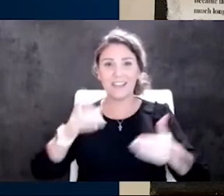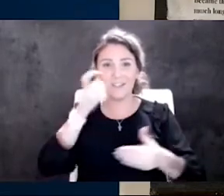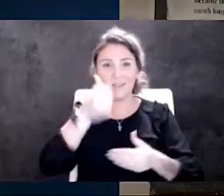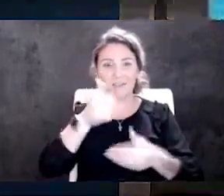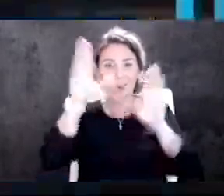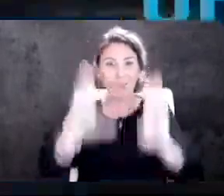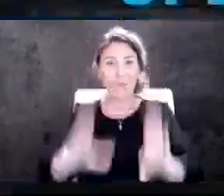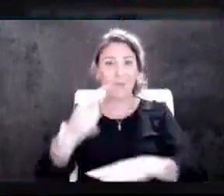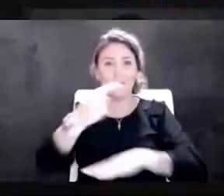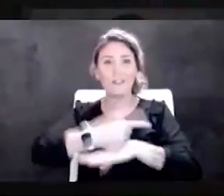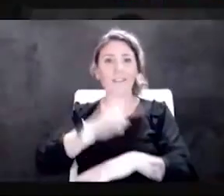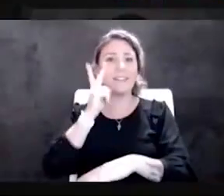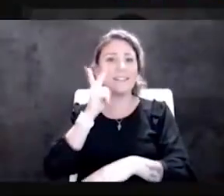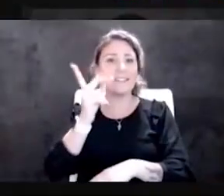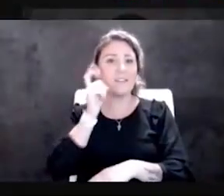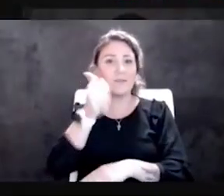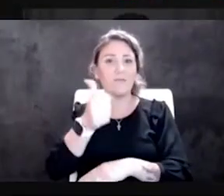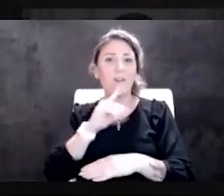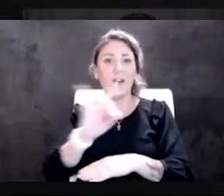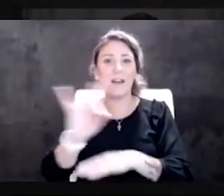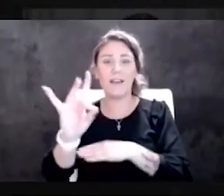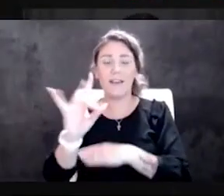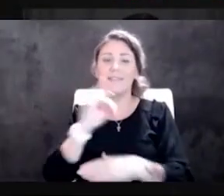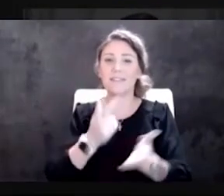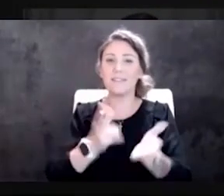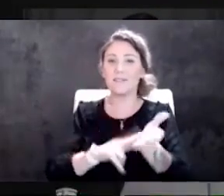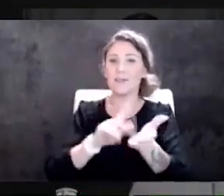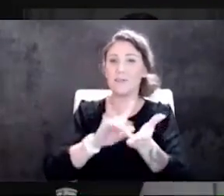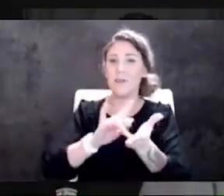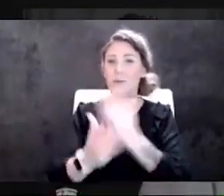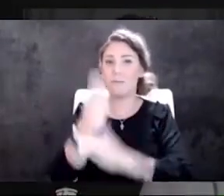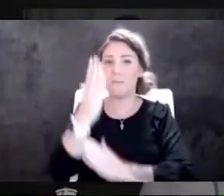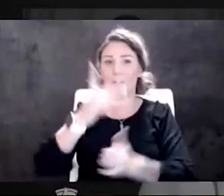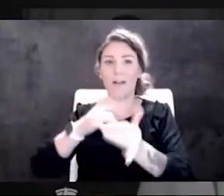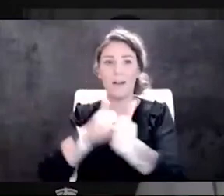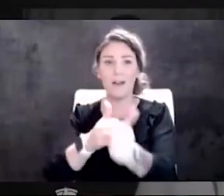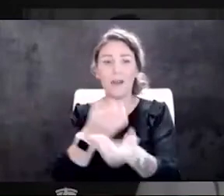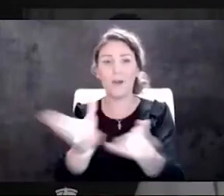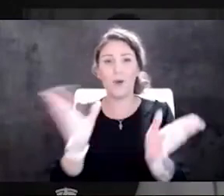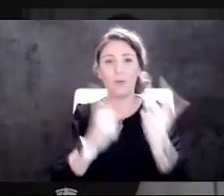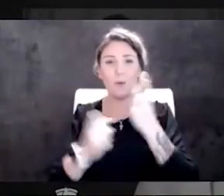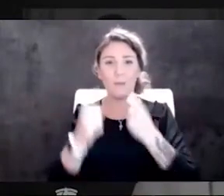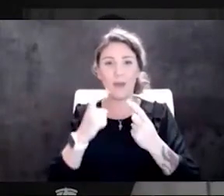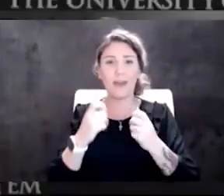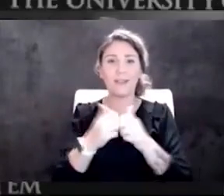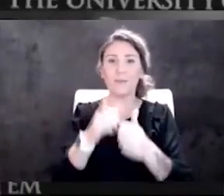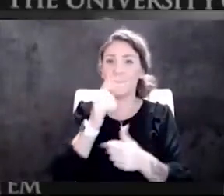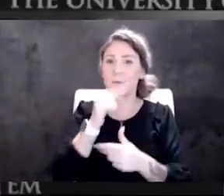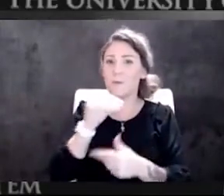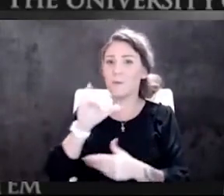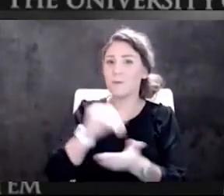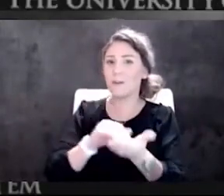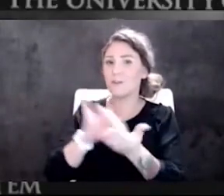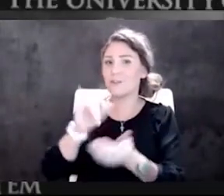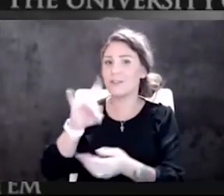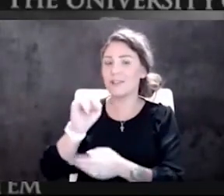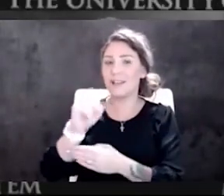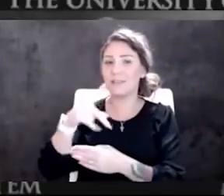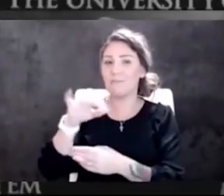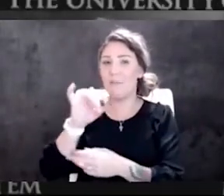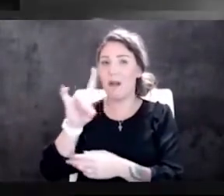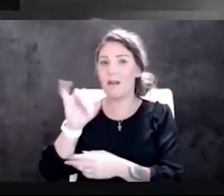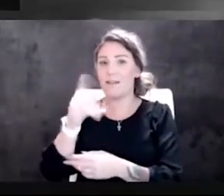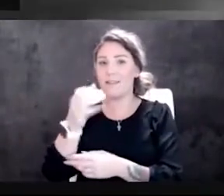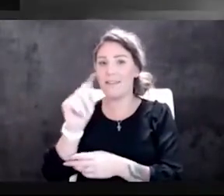you at 8. Subscribe to our morning medical update and open mics with Dr. Seitz podcasts. Now everywhere